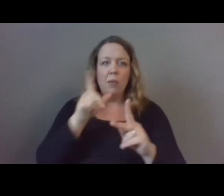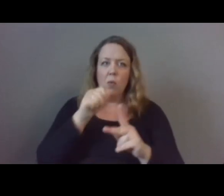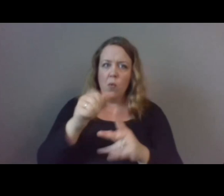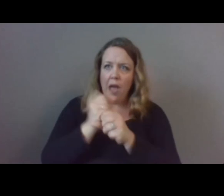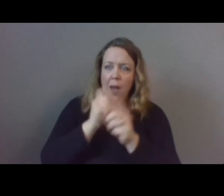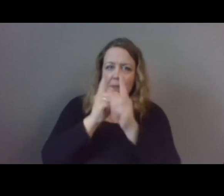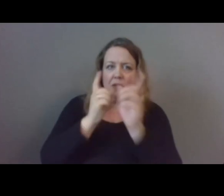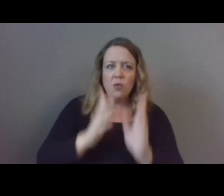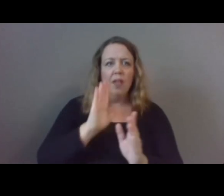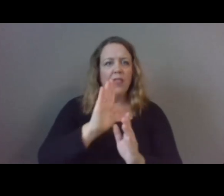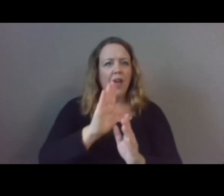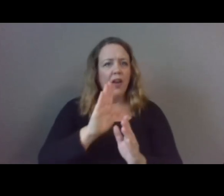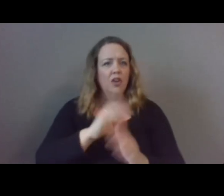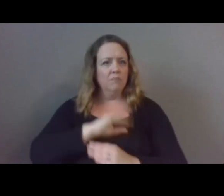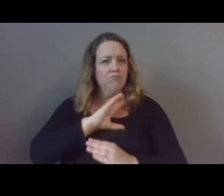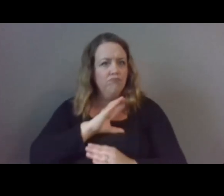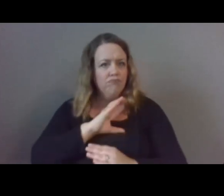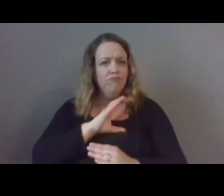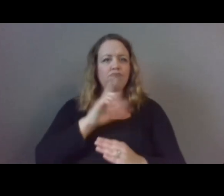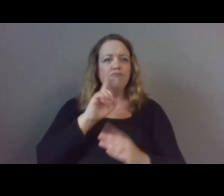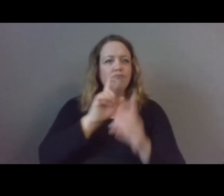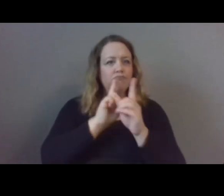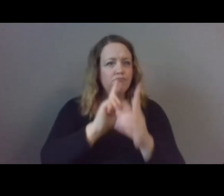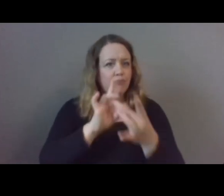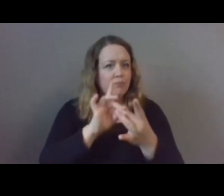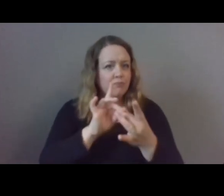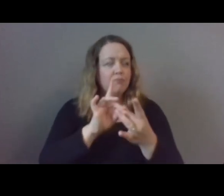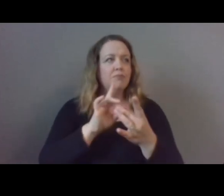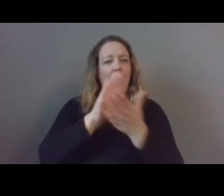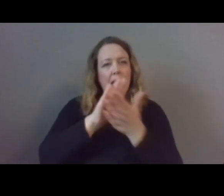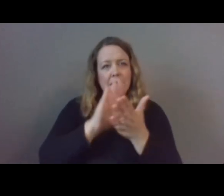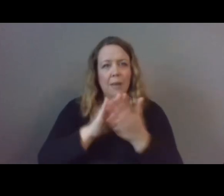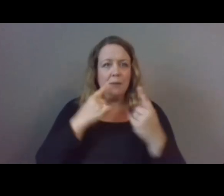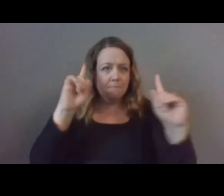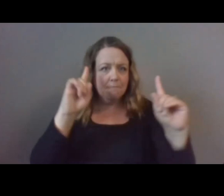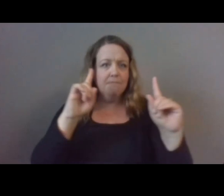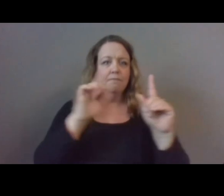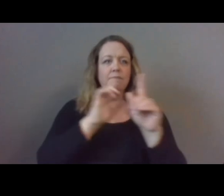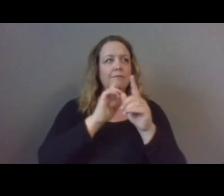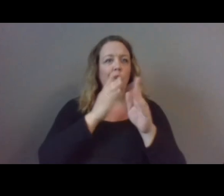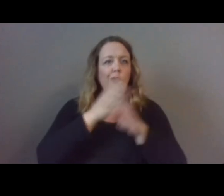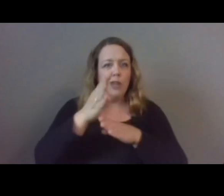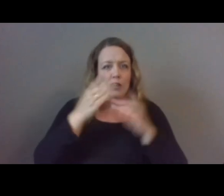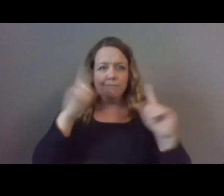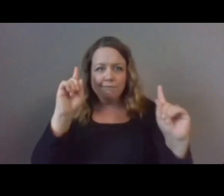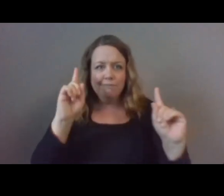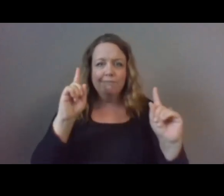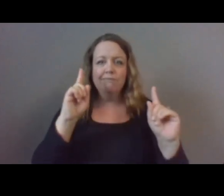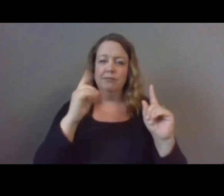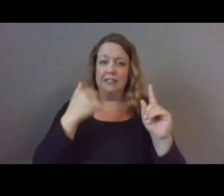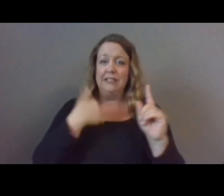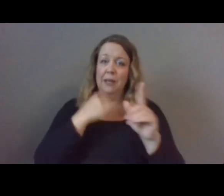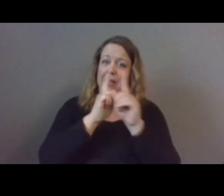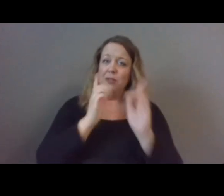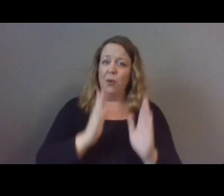relationships, academic and career outcomes. So as a mentor, I still hear regularly from students who